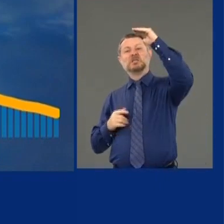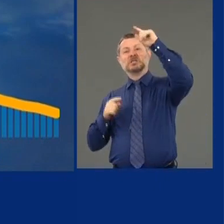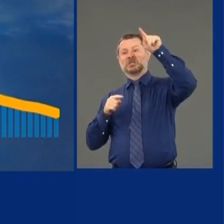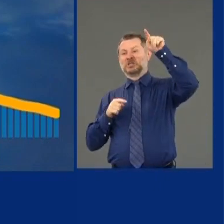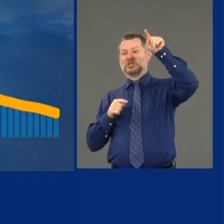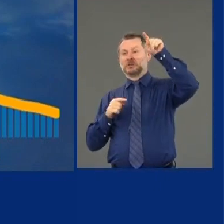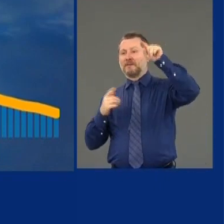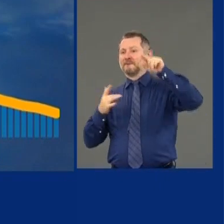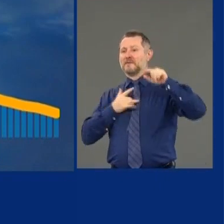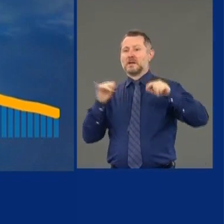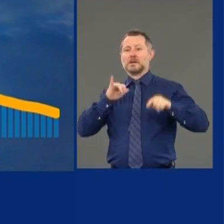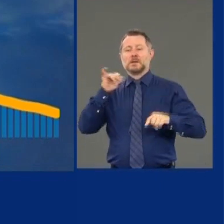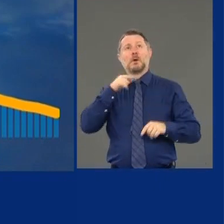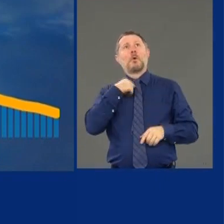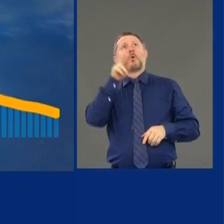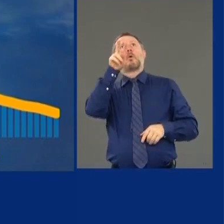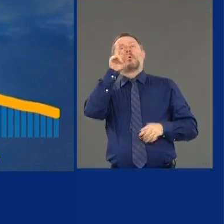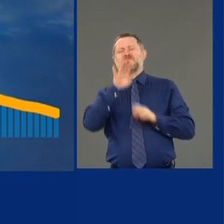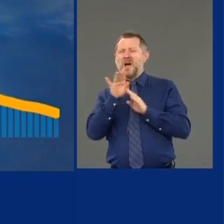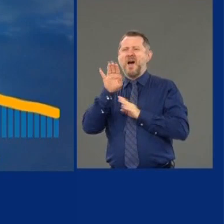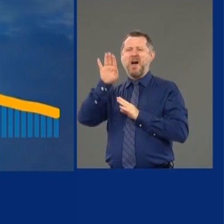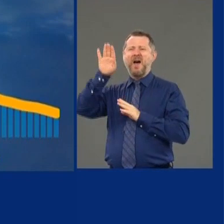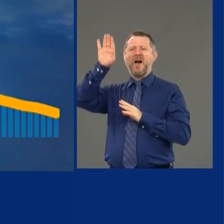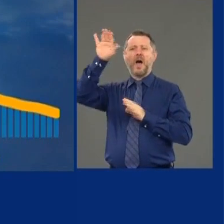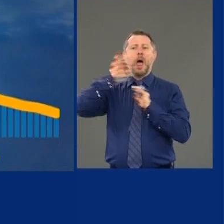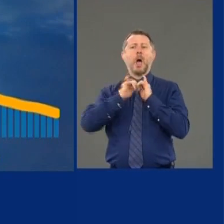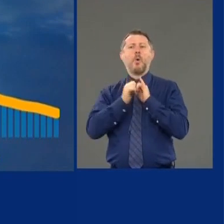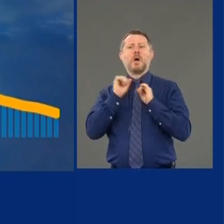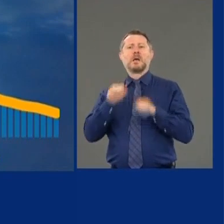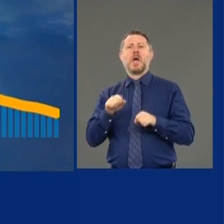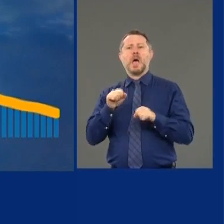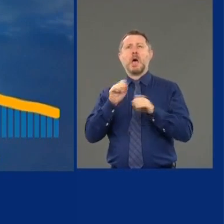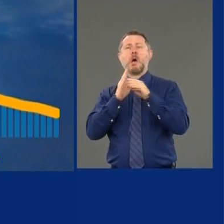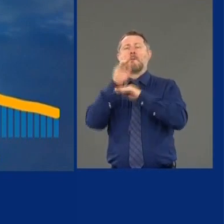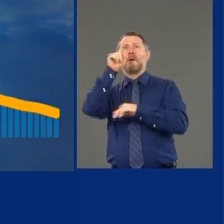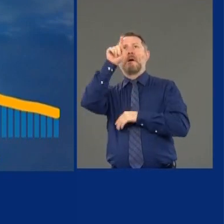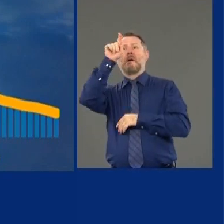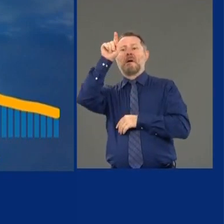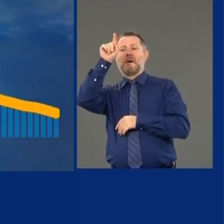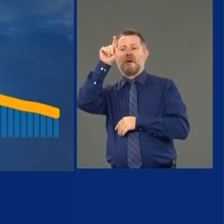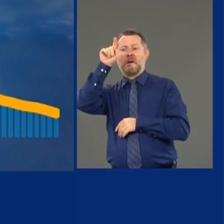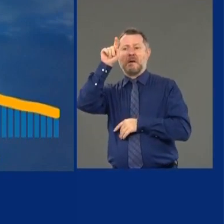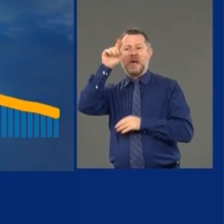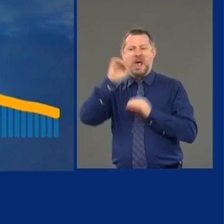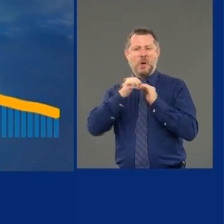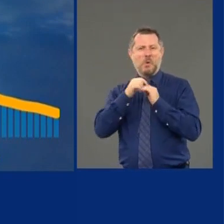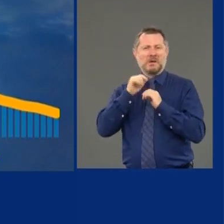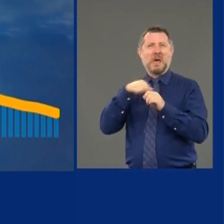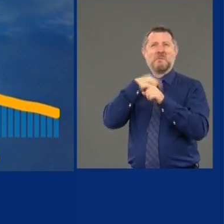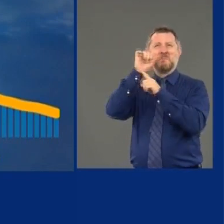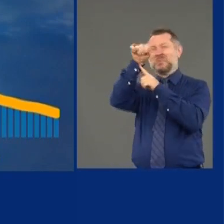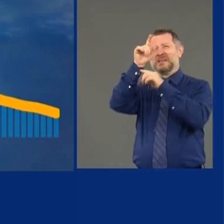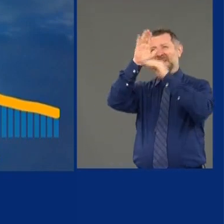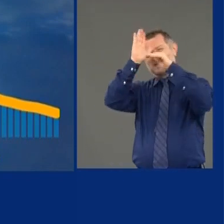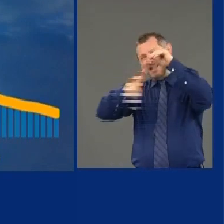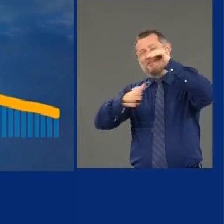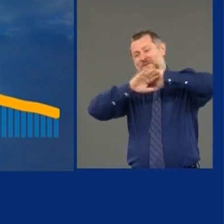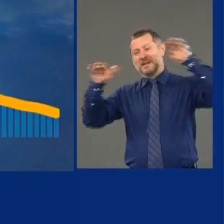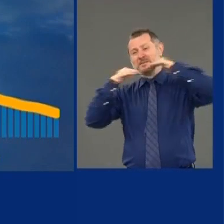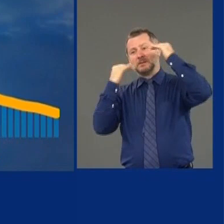That's what I saw. I saw a mountain that we had to scale. And we didn't know where the top was.